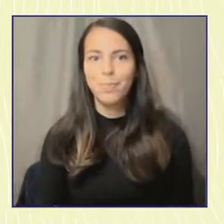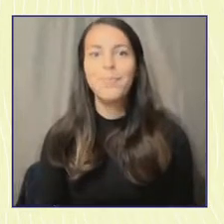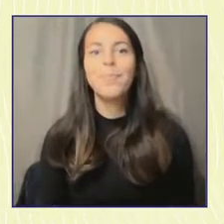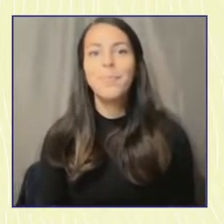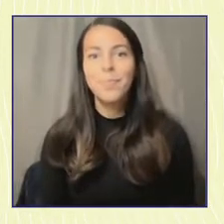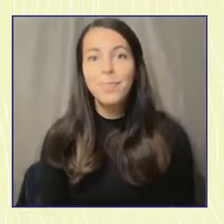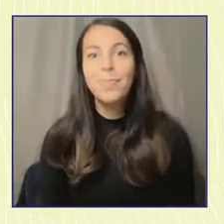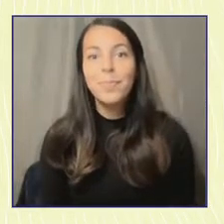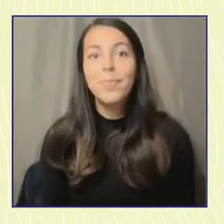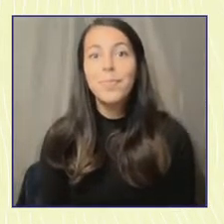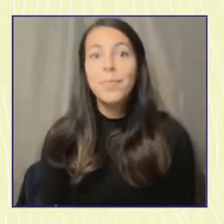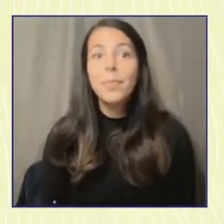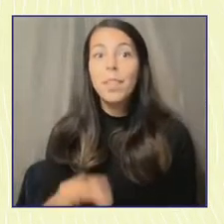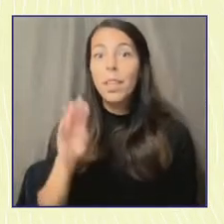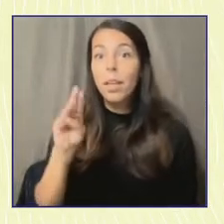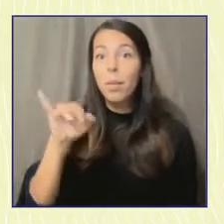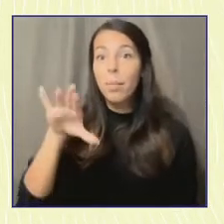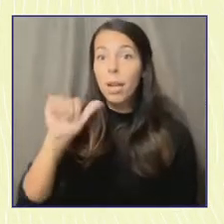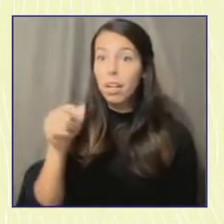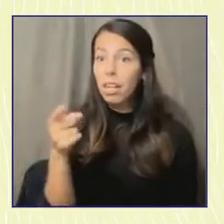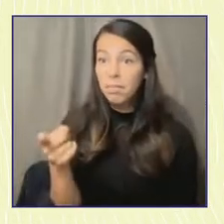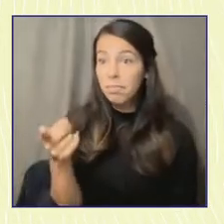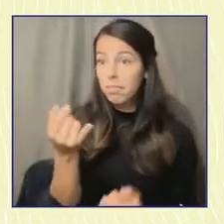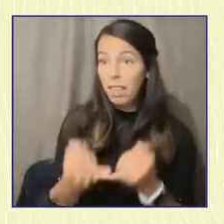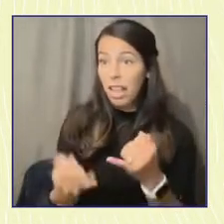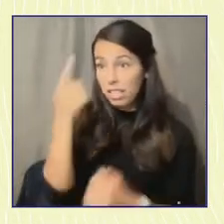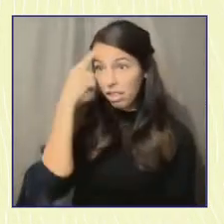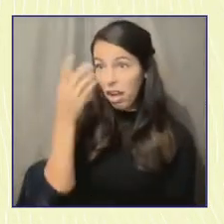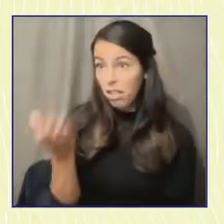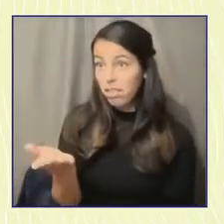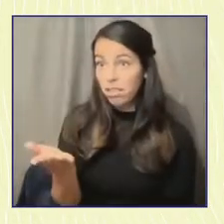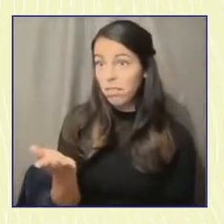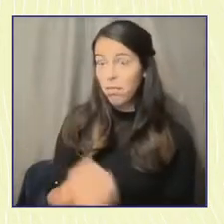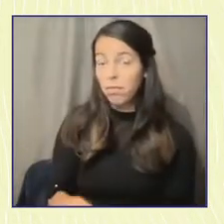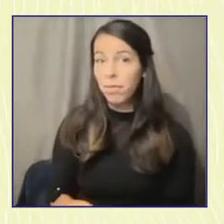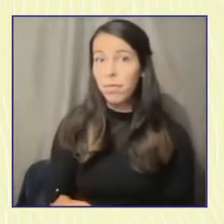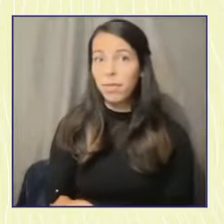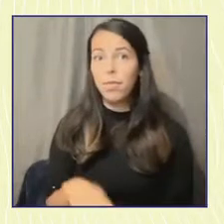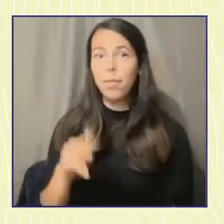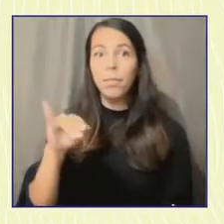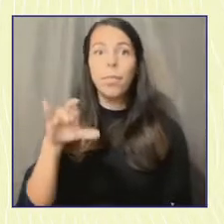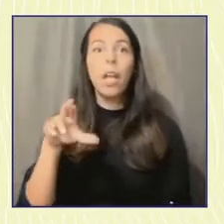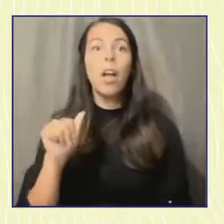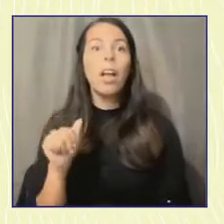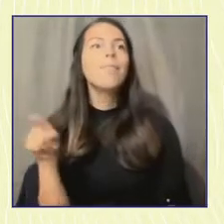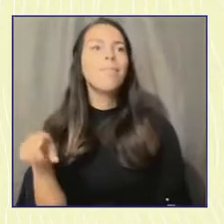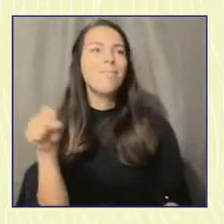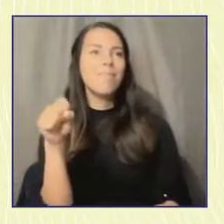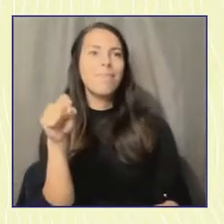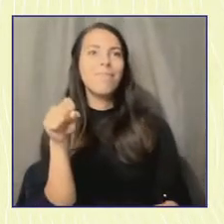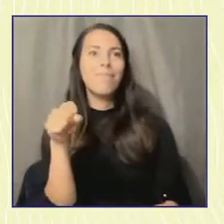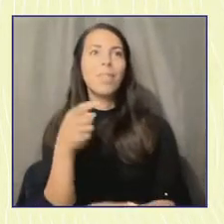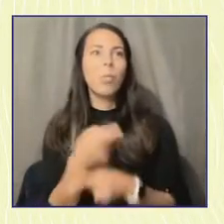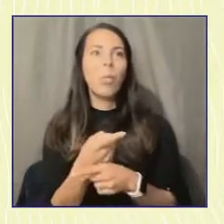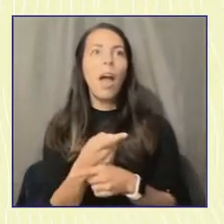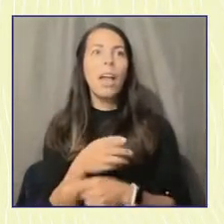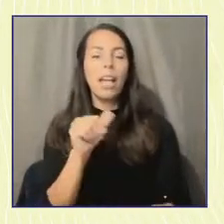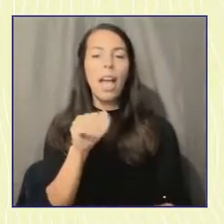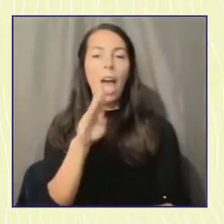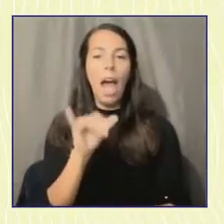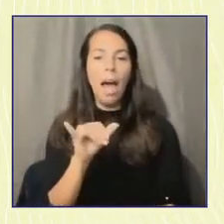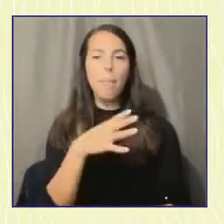Nouria, any final thoughts before I move on? That's exactly like Abby and Ruby pointed that out. But